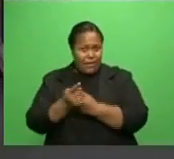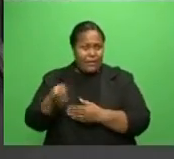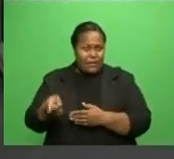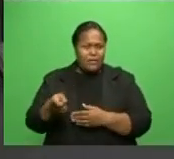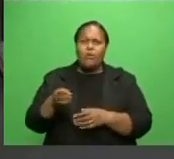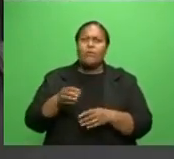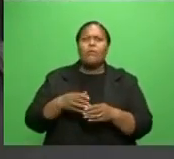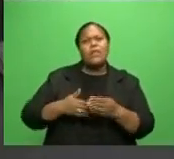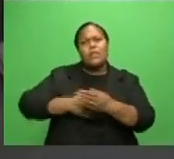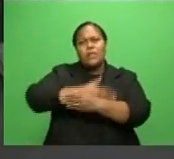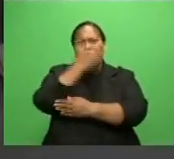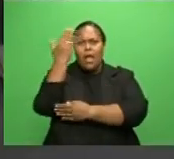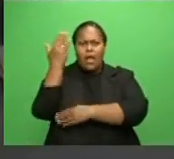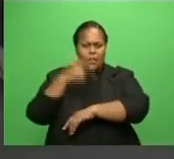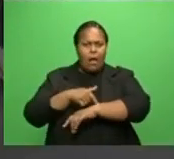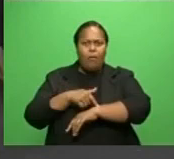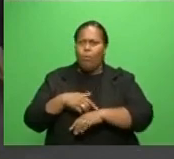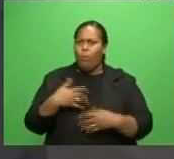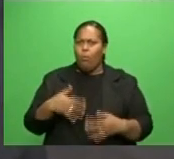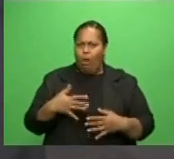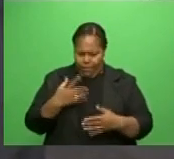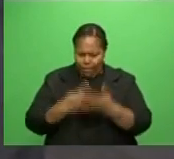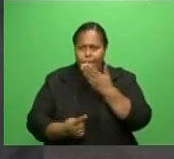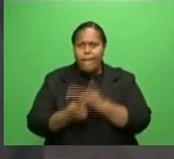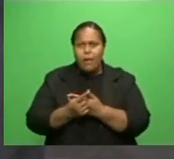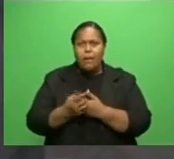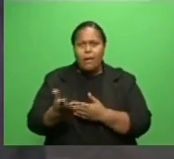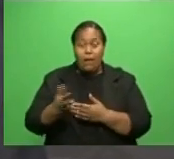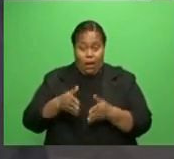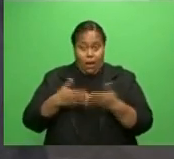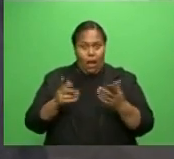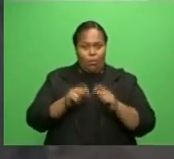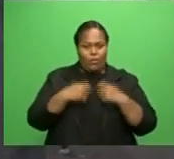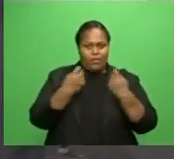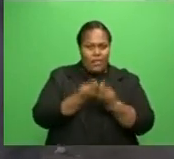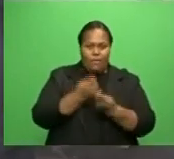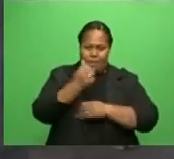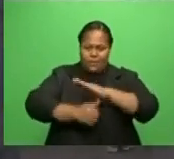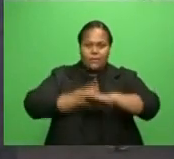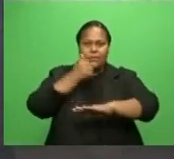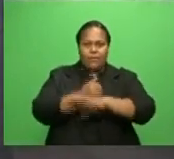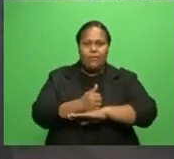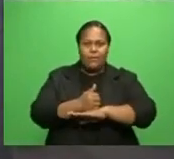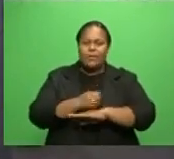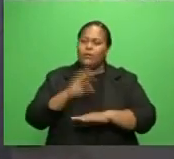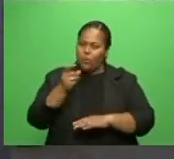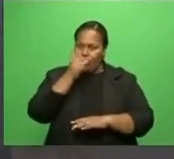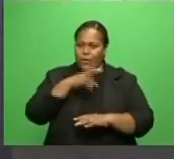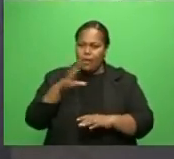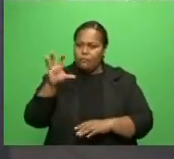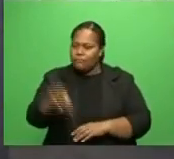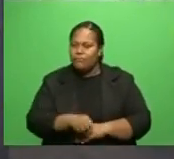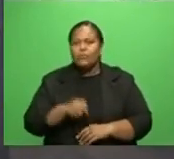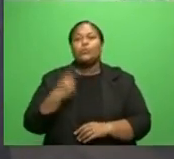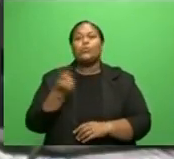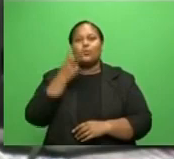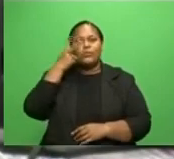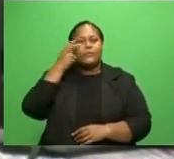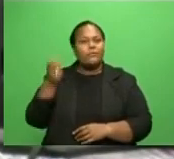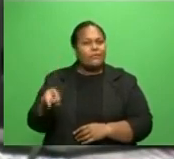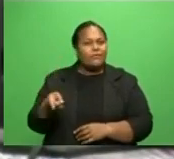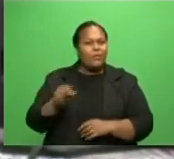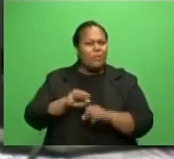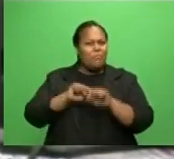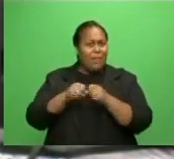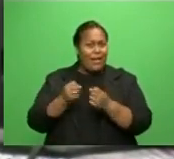Broadlight, a task force has been established to take hold of those accountable for breaking the law. The group that we have